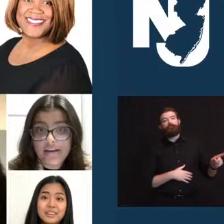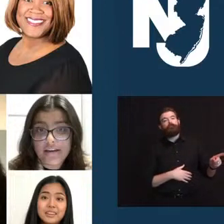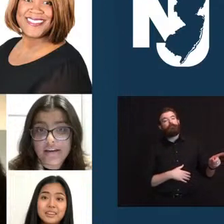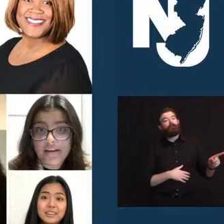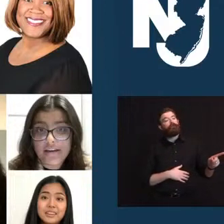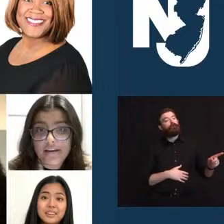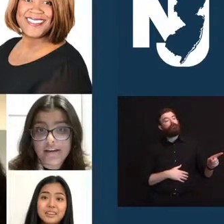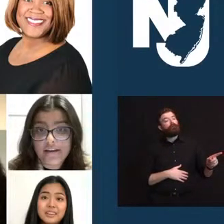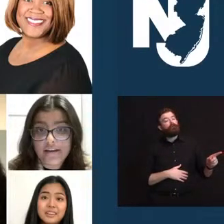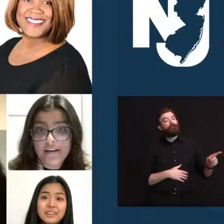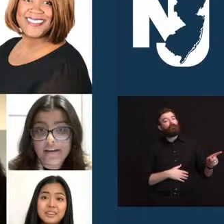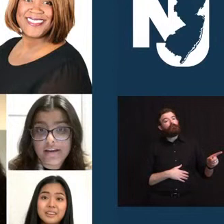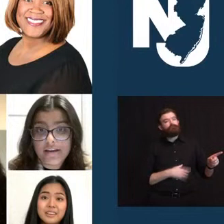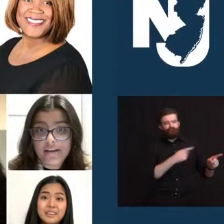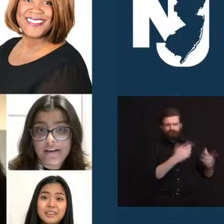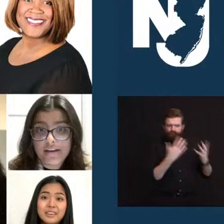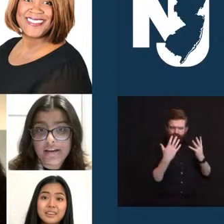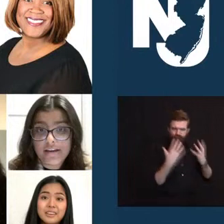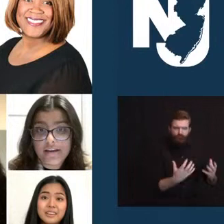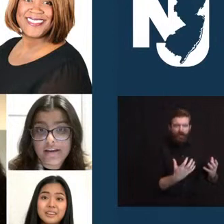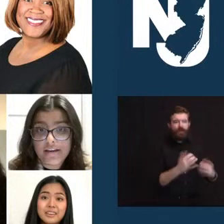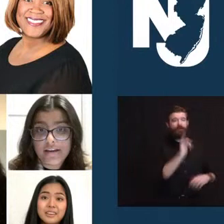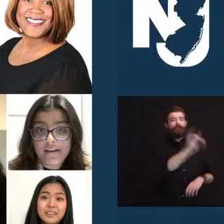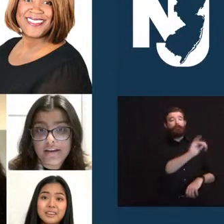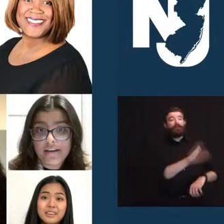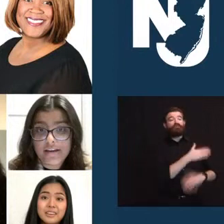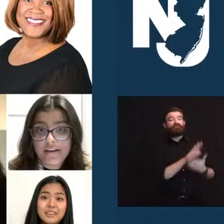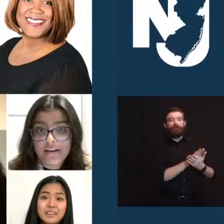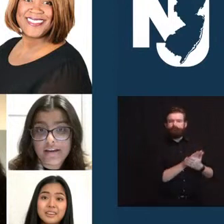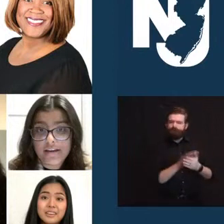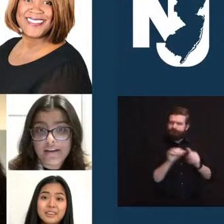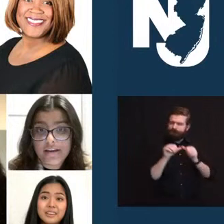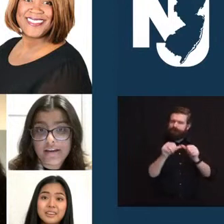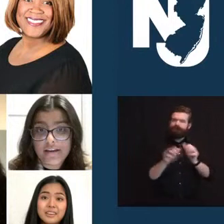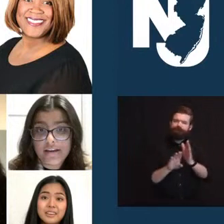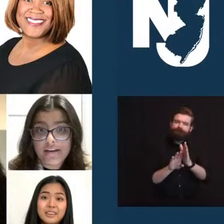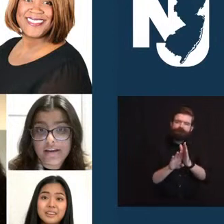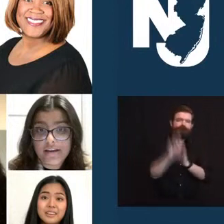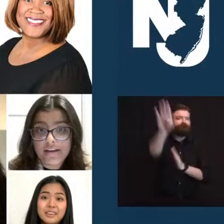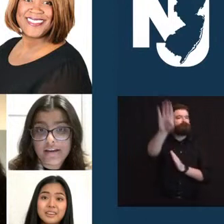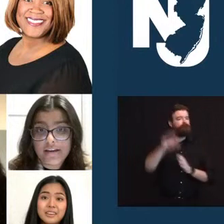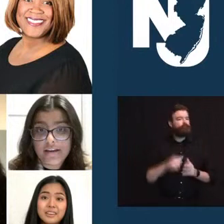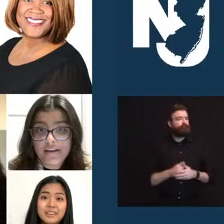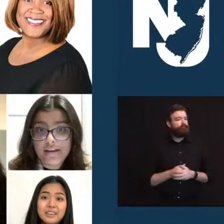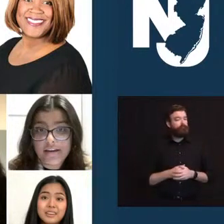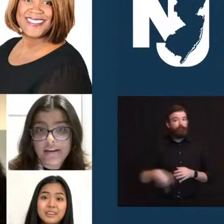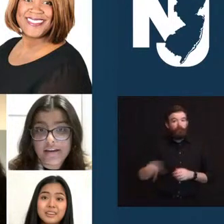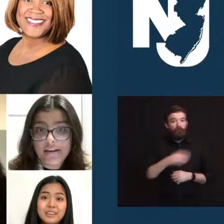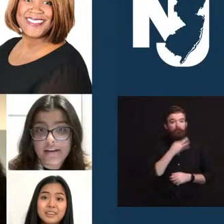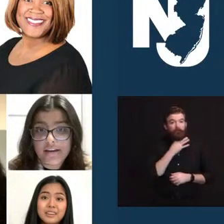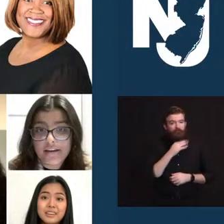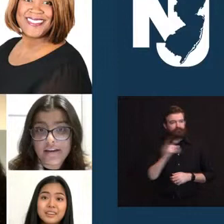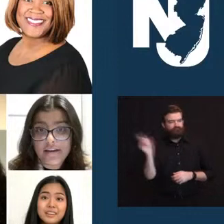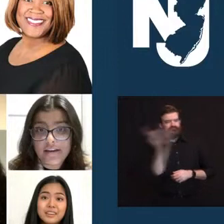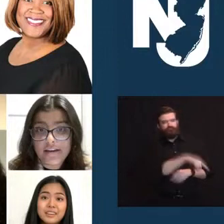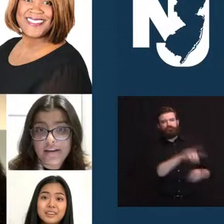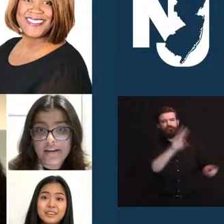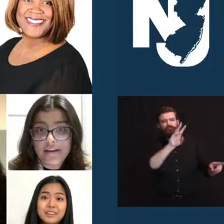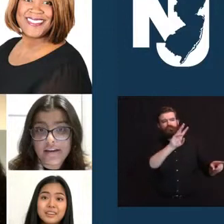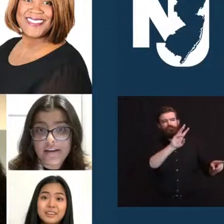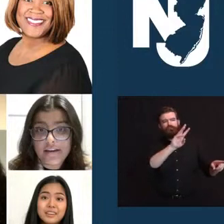times and to keep instilling the love of music in their students. Check them out. It's westrickmusic.org,